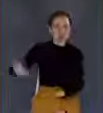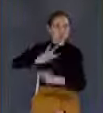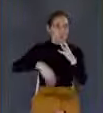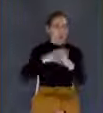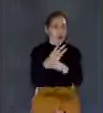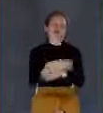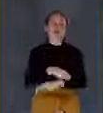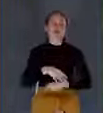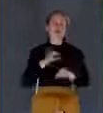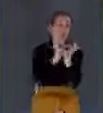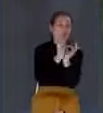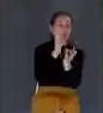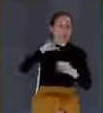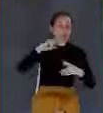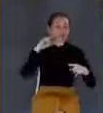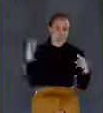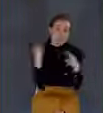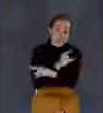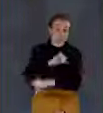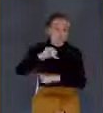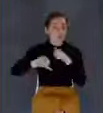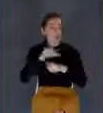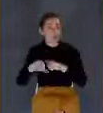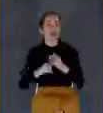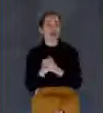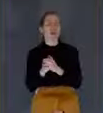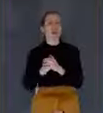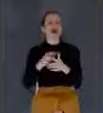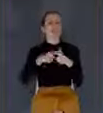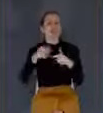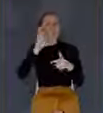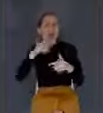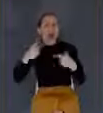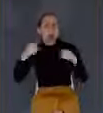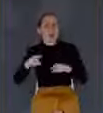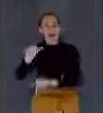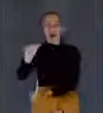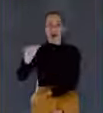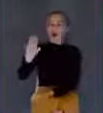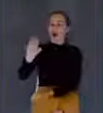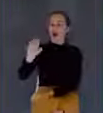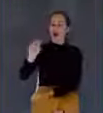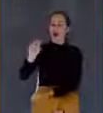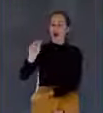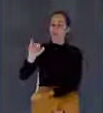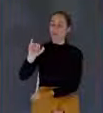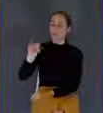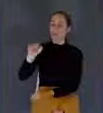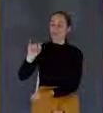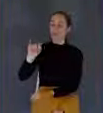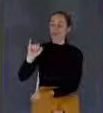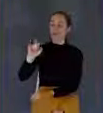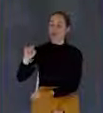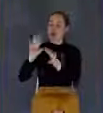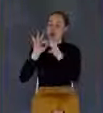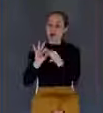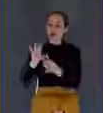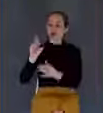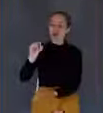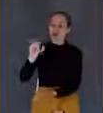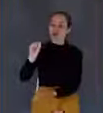family. Then there will be the abomination of desolation. That's a big sign. What's that? Something that will happen in the temple in Jerusalem that's so